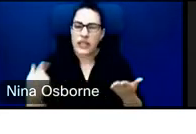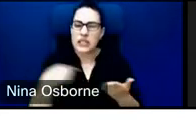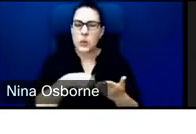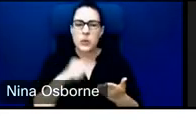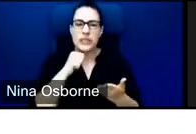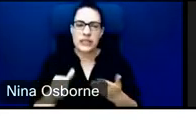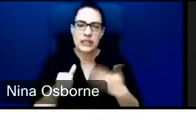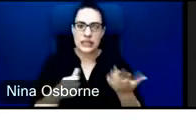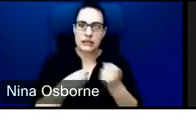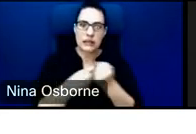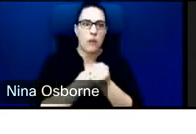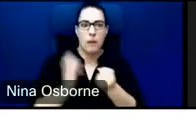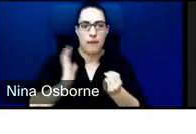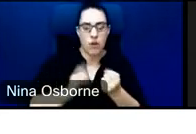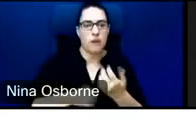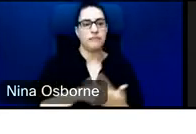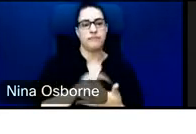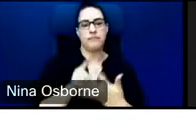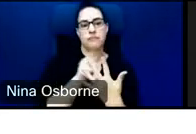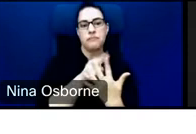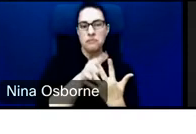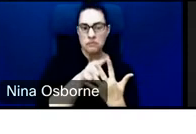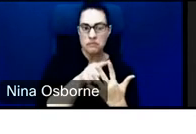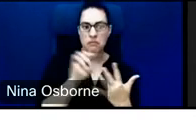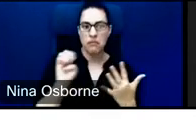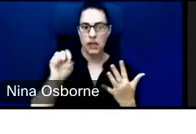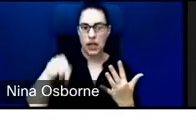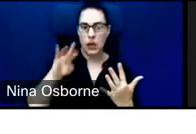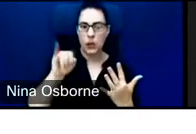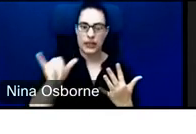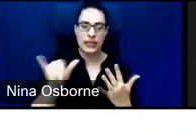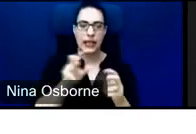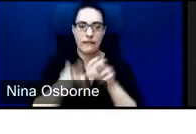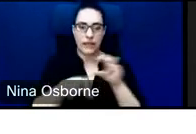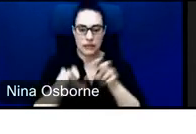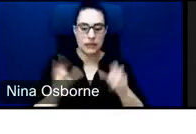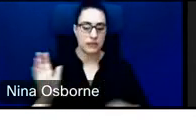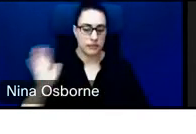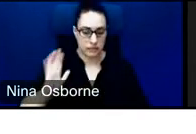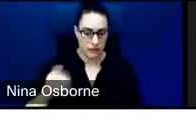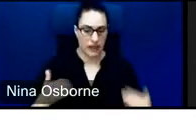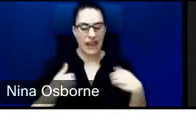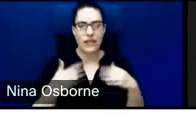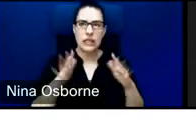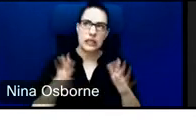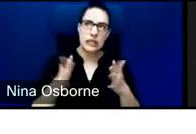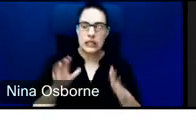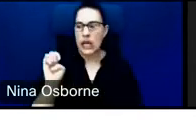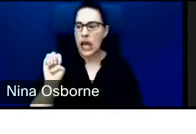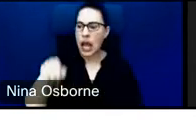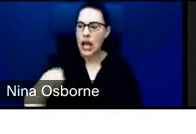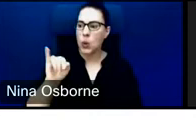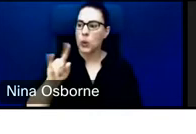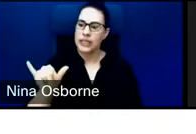category. Now we did have investment funds, but we had a quasi equity product. Now we have a full equity